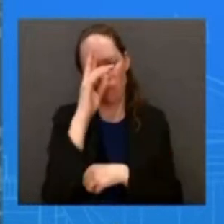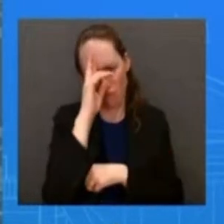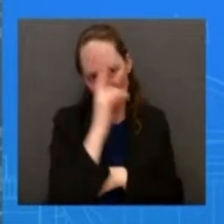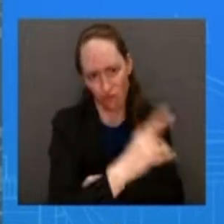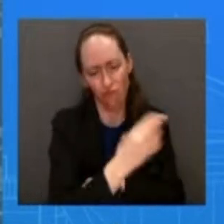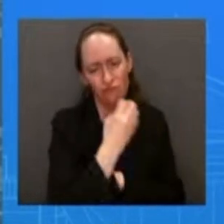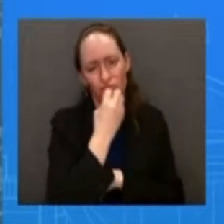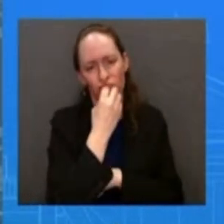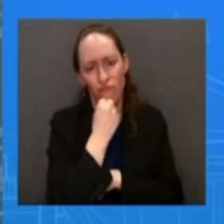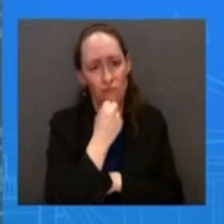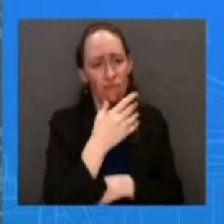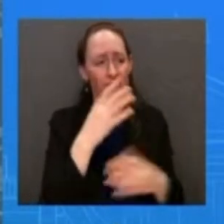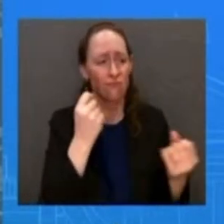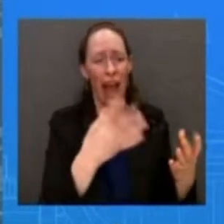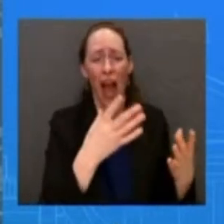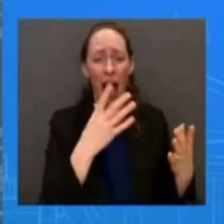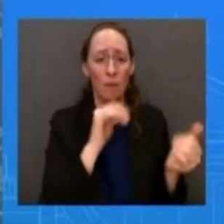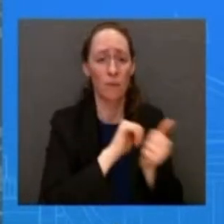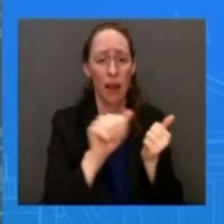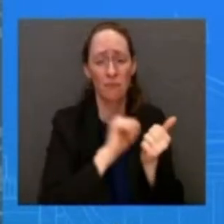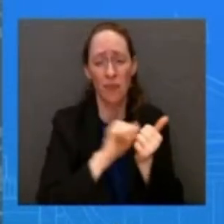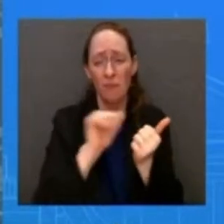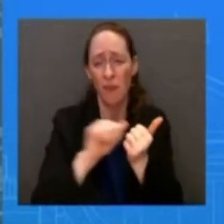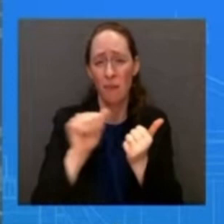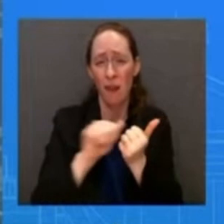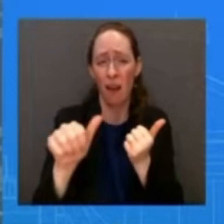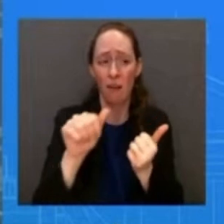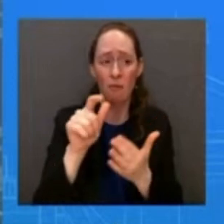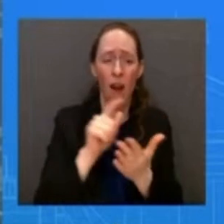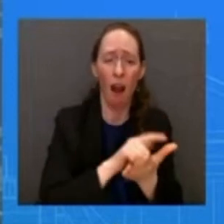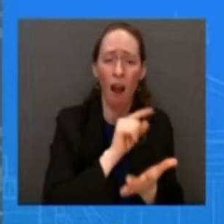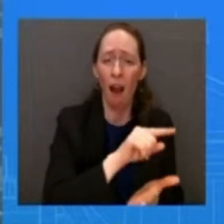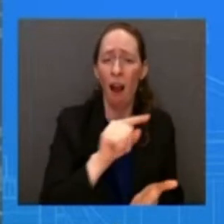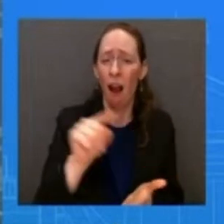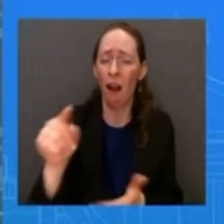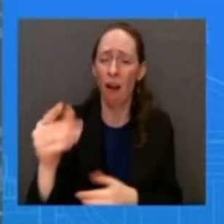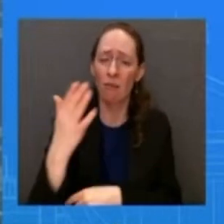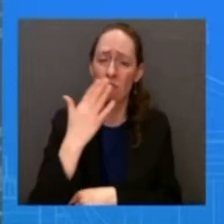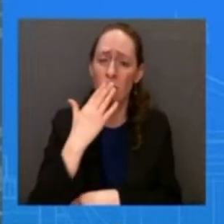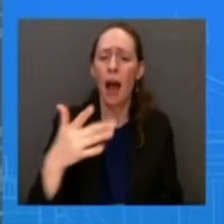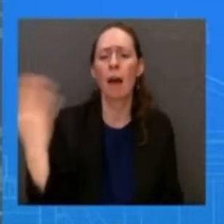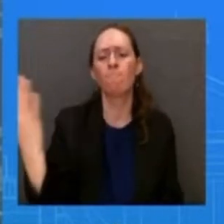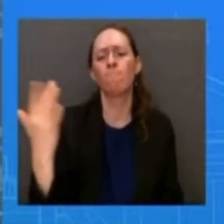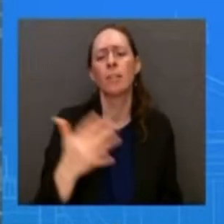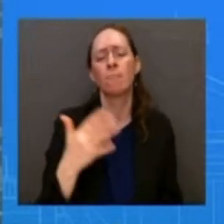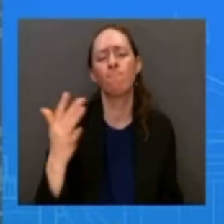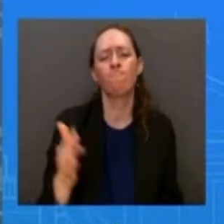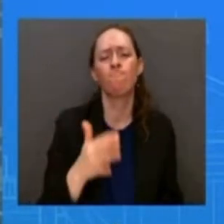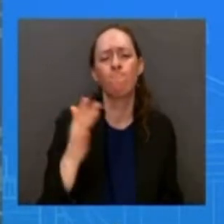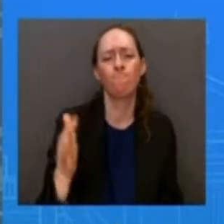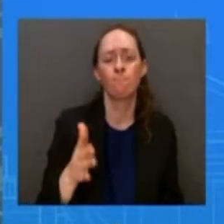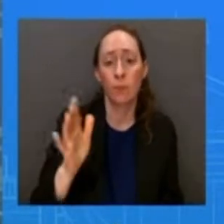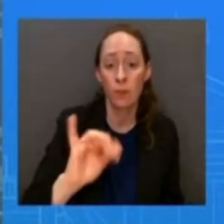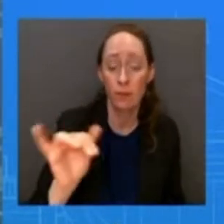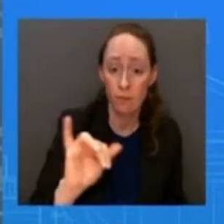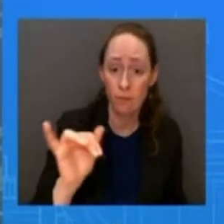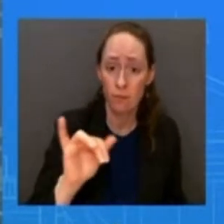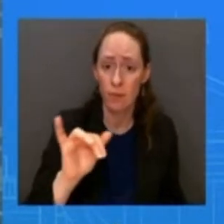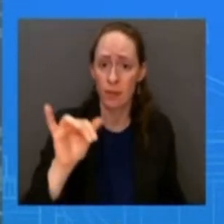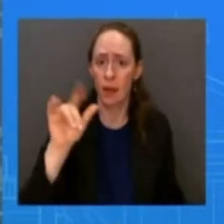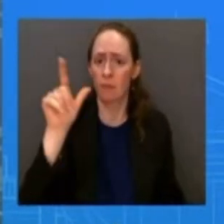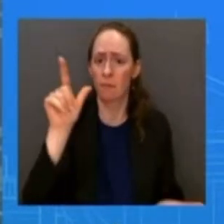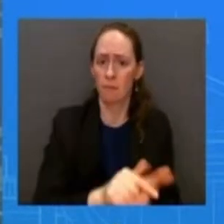as i mentioned uh the the federal uh the federal uh legislation on banning assault weapons uh assault assault assault weapons